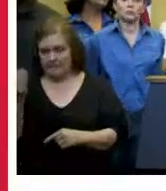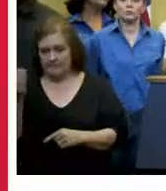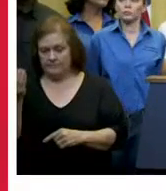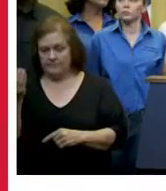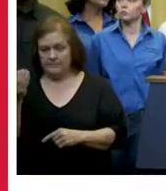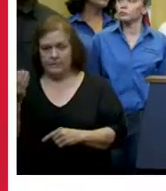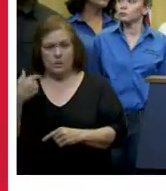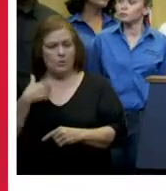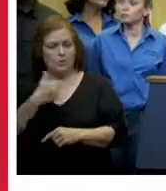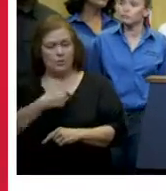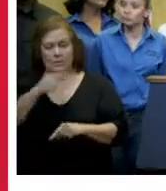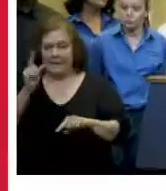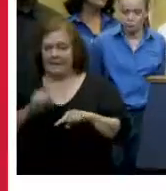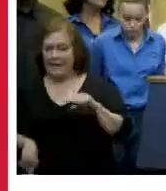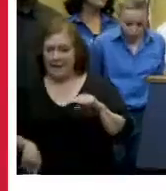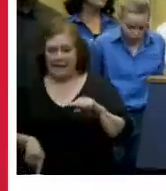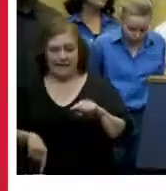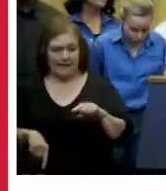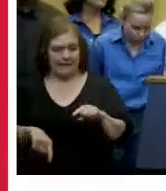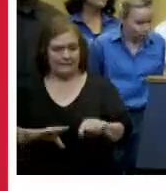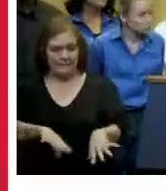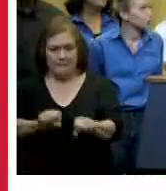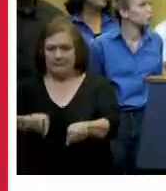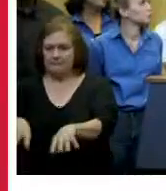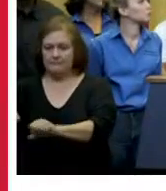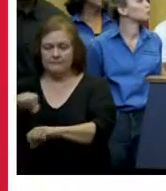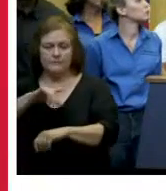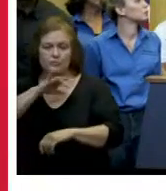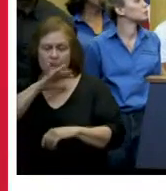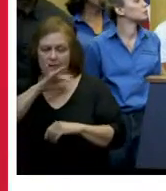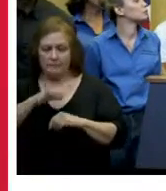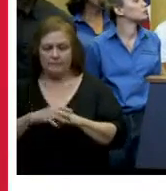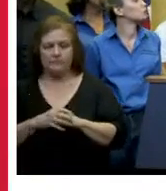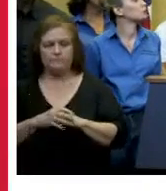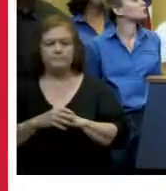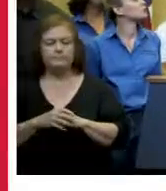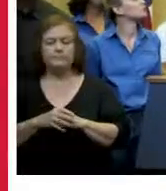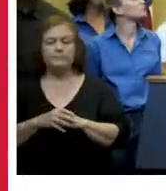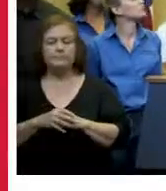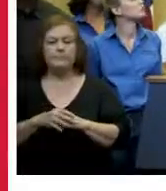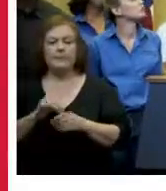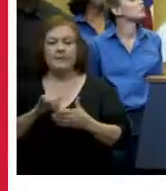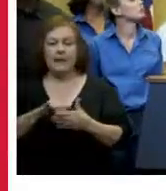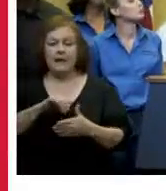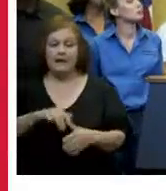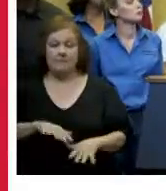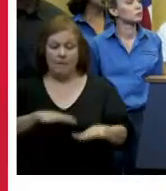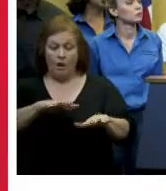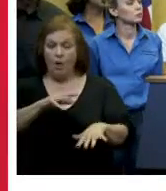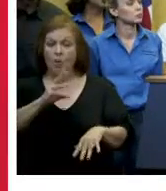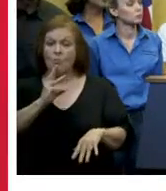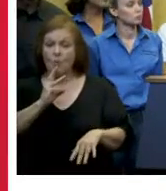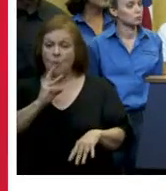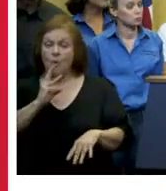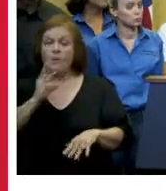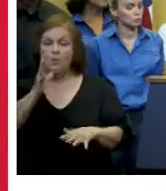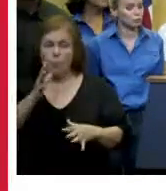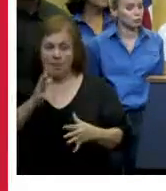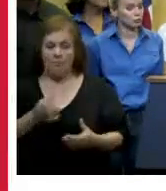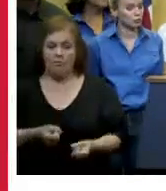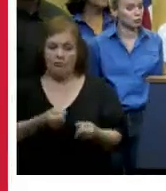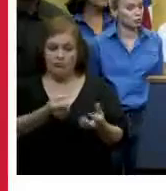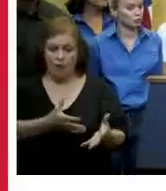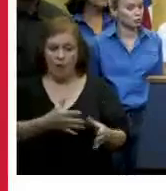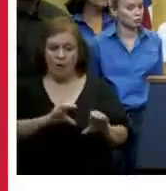are not able to collect this at this time that debris and flood waters will clog catch basins